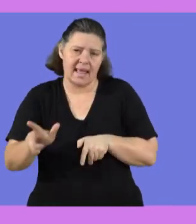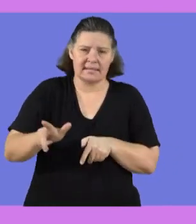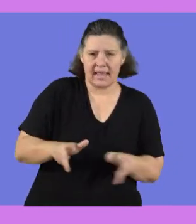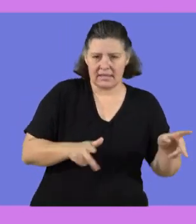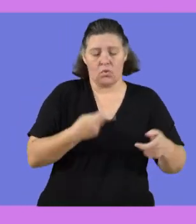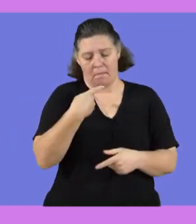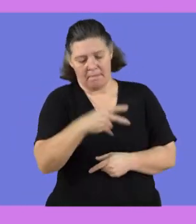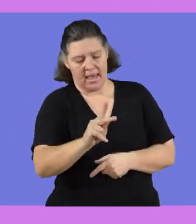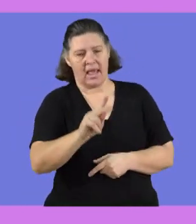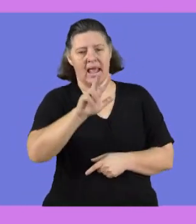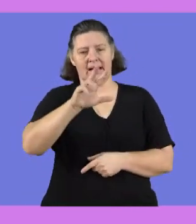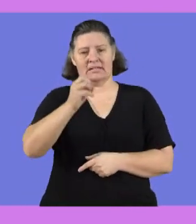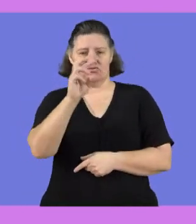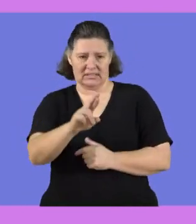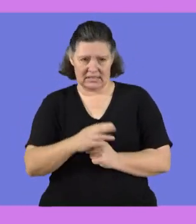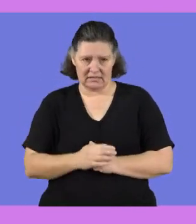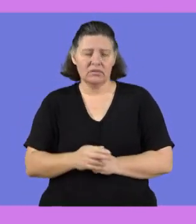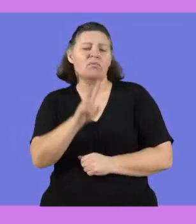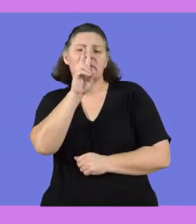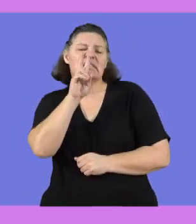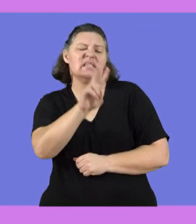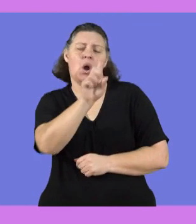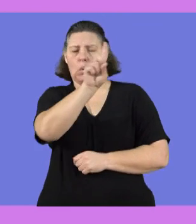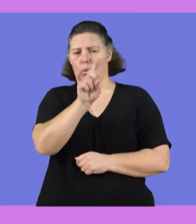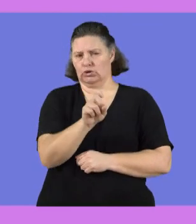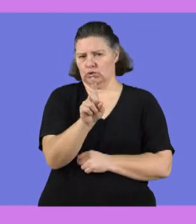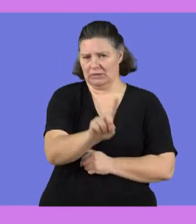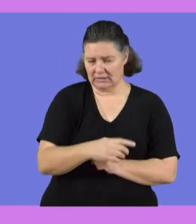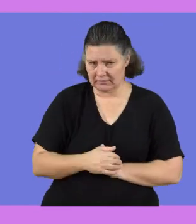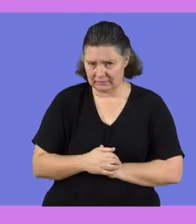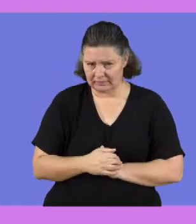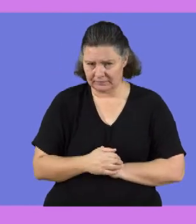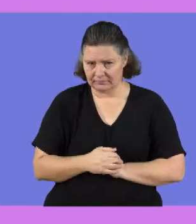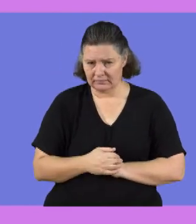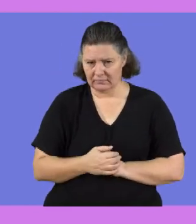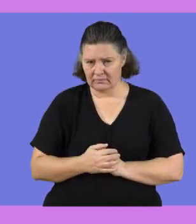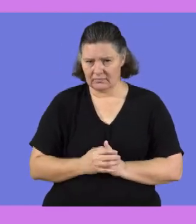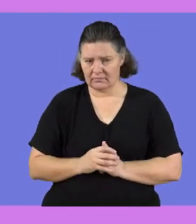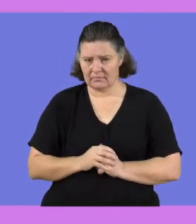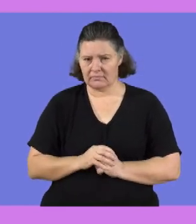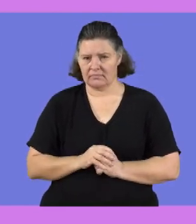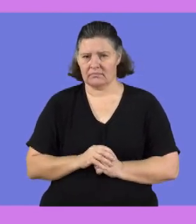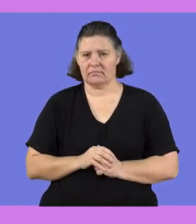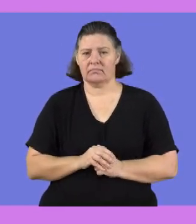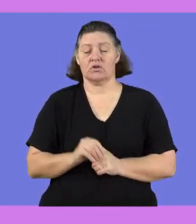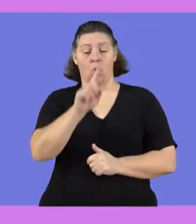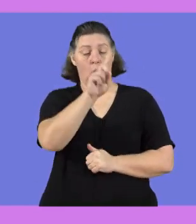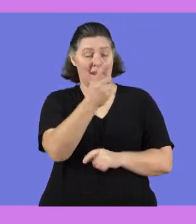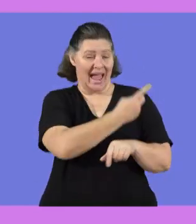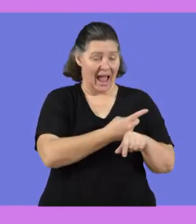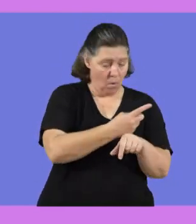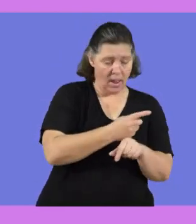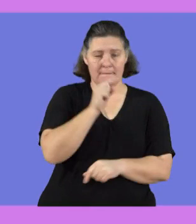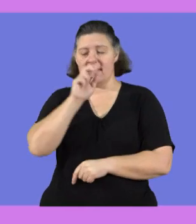means for one hour, you pay 80 rent. So let us continue and see. So now, for one